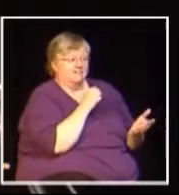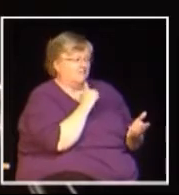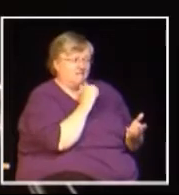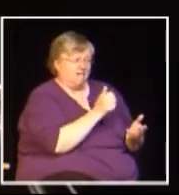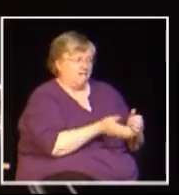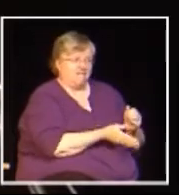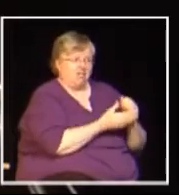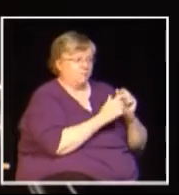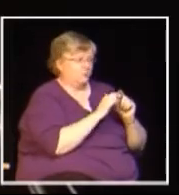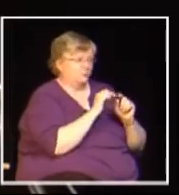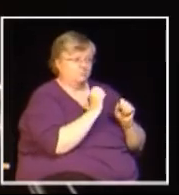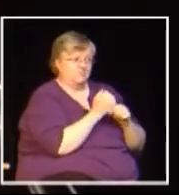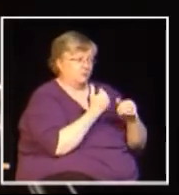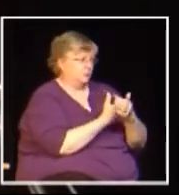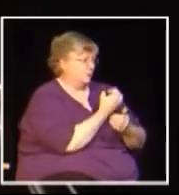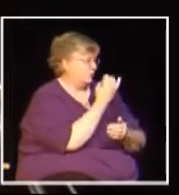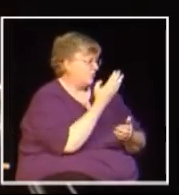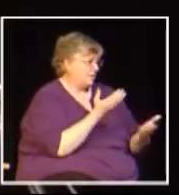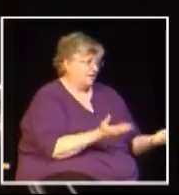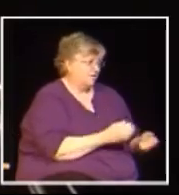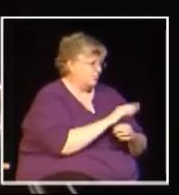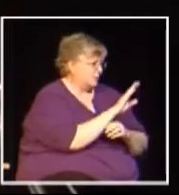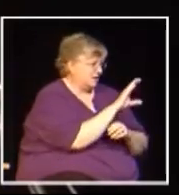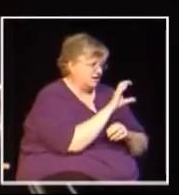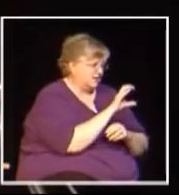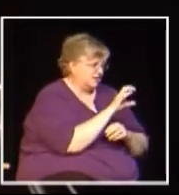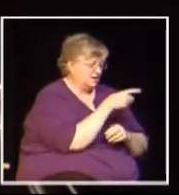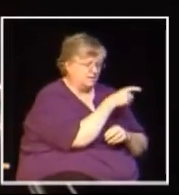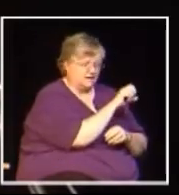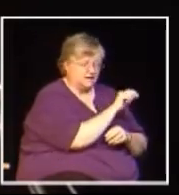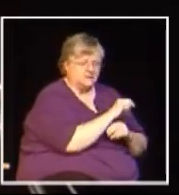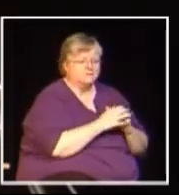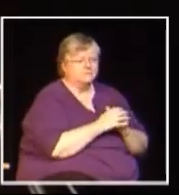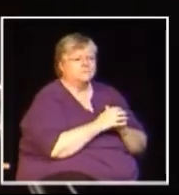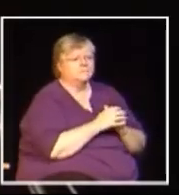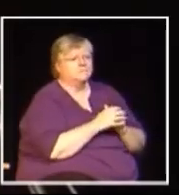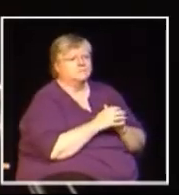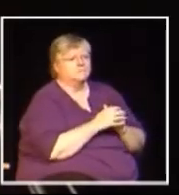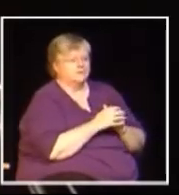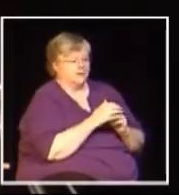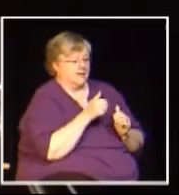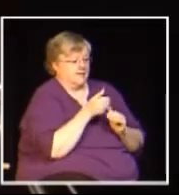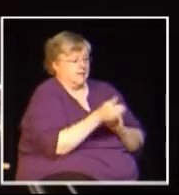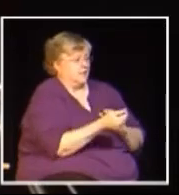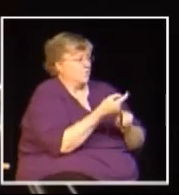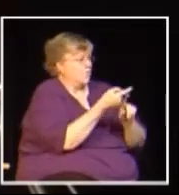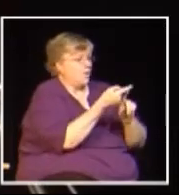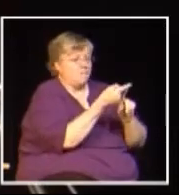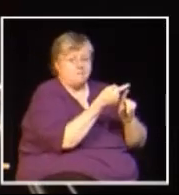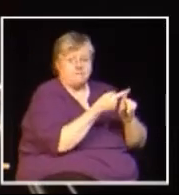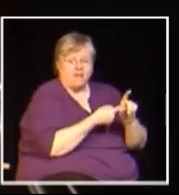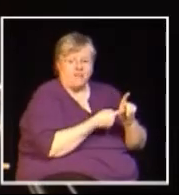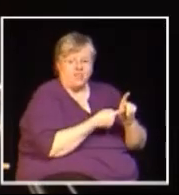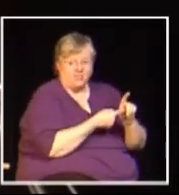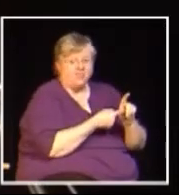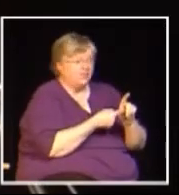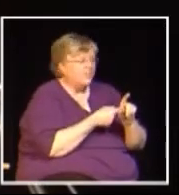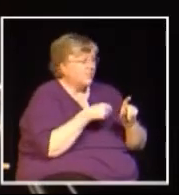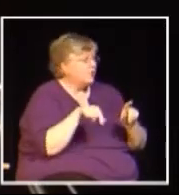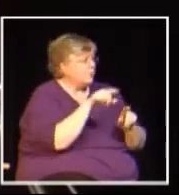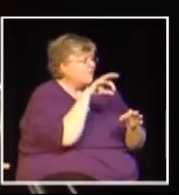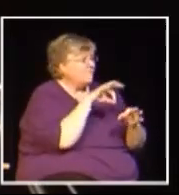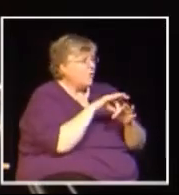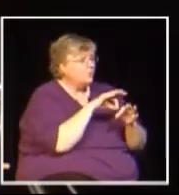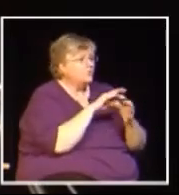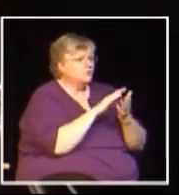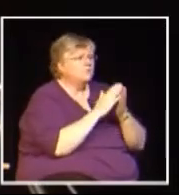and it was a hindrance to creating jobs in British Columbia. In just over a month, British Columbians have the rare opportunity to